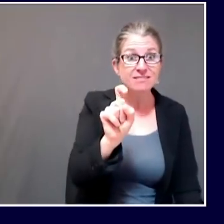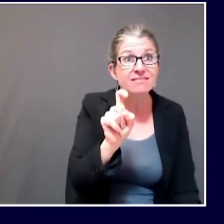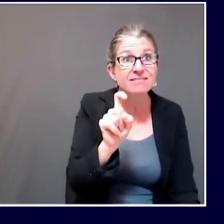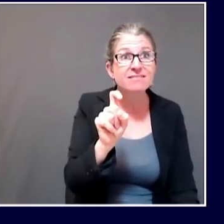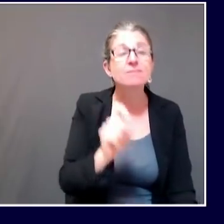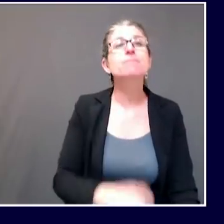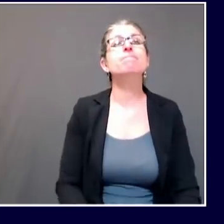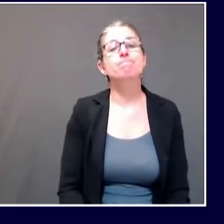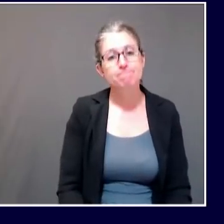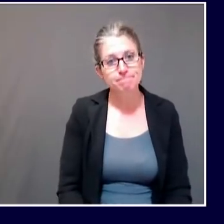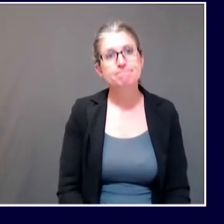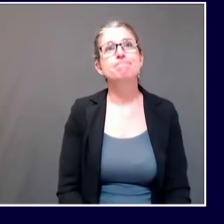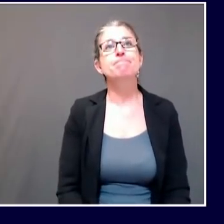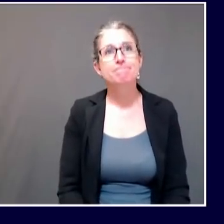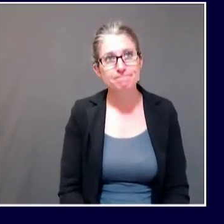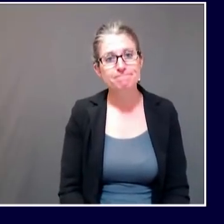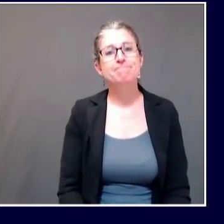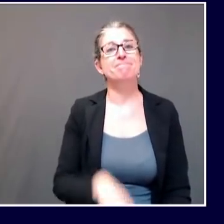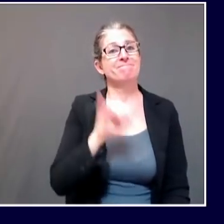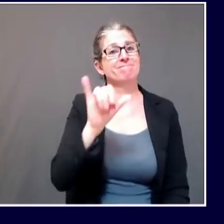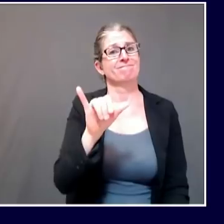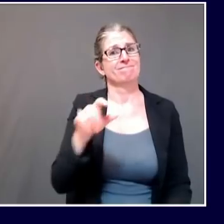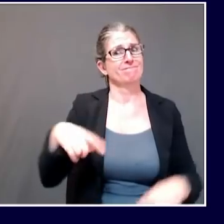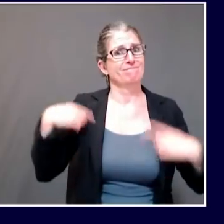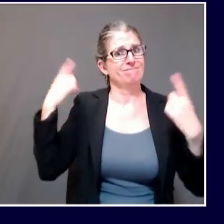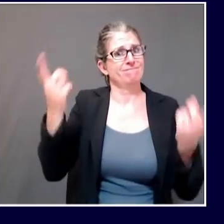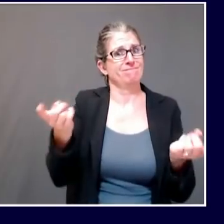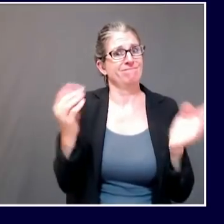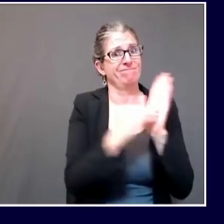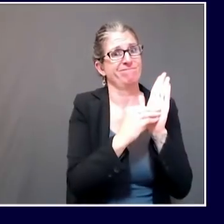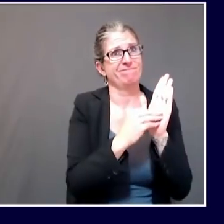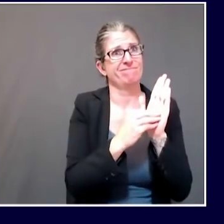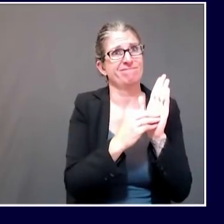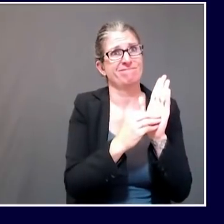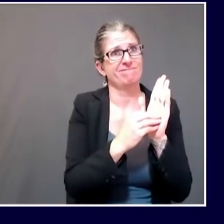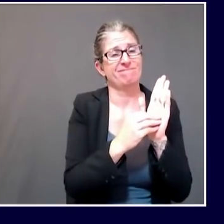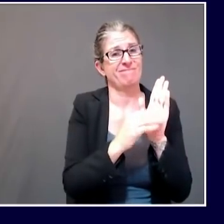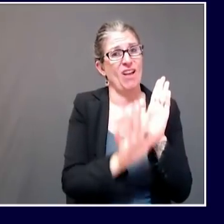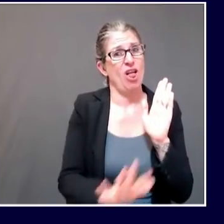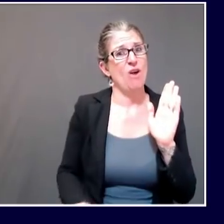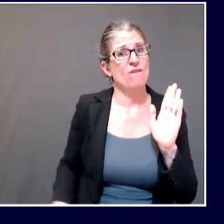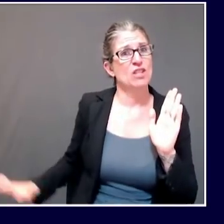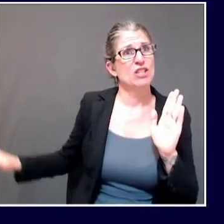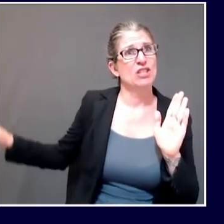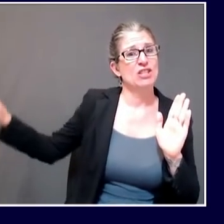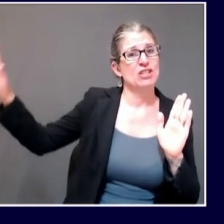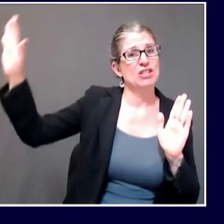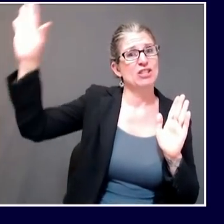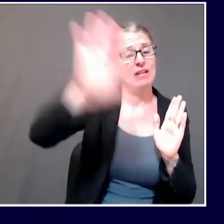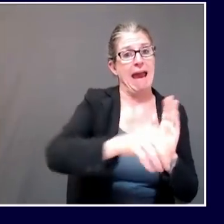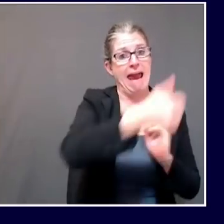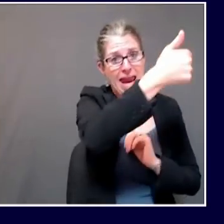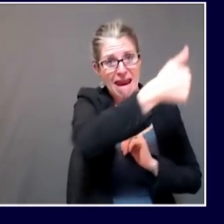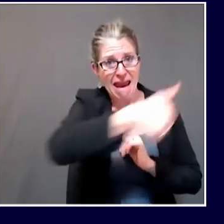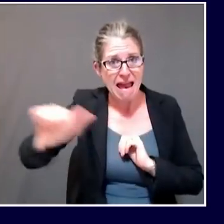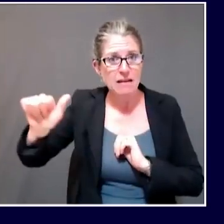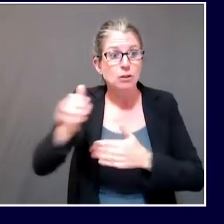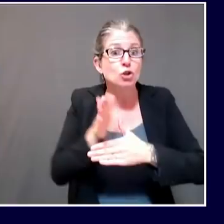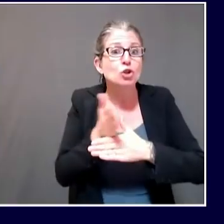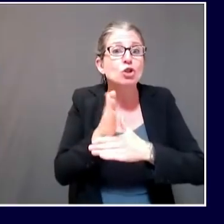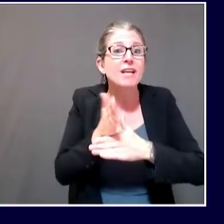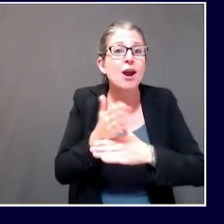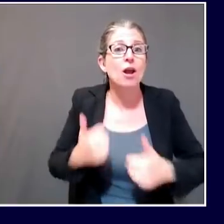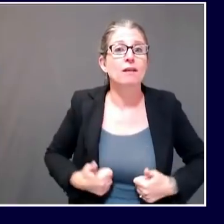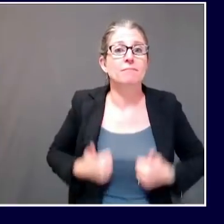that's been in place. We've recommended it to any setting where there might be close contact among individuals. We have